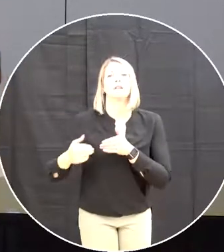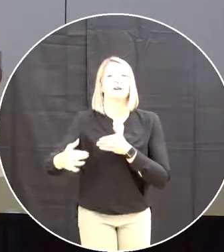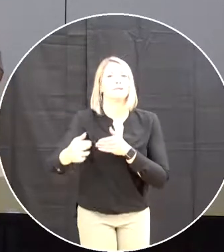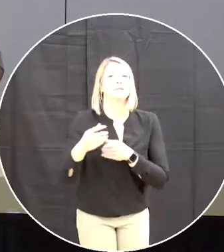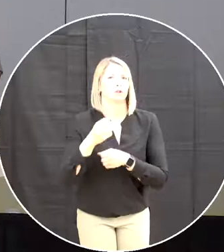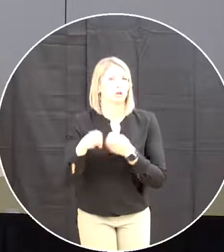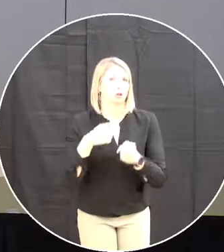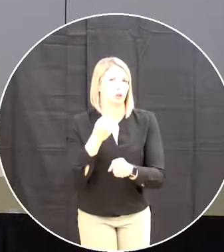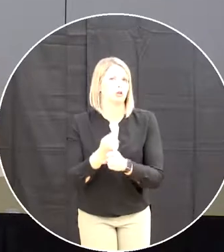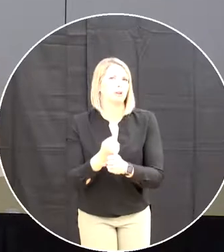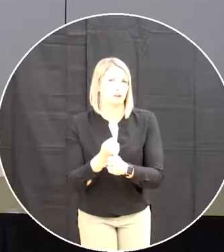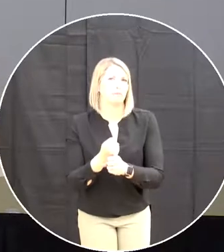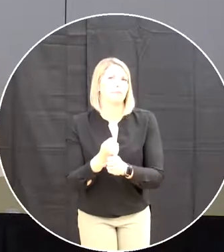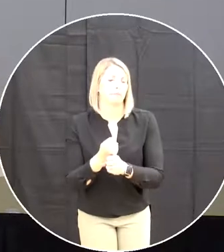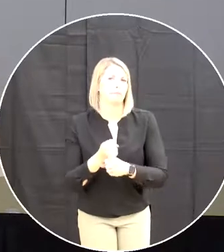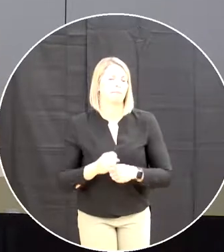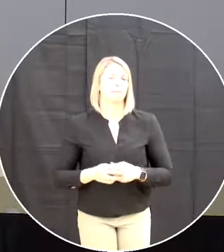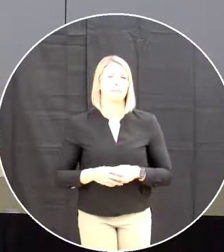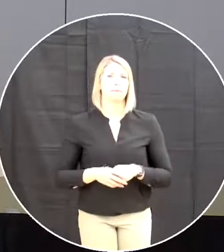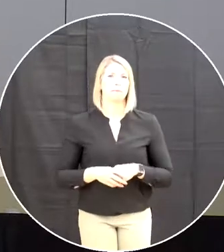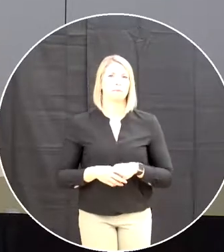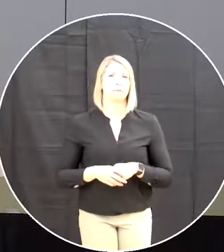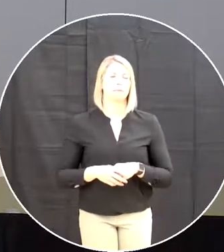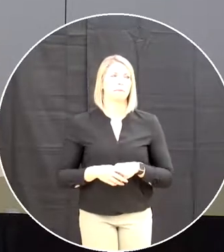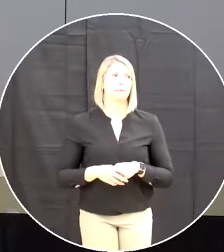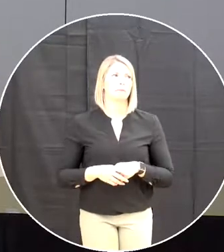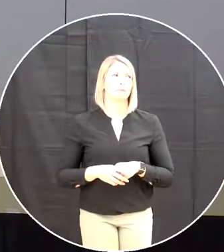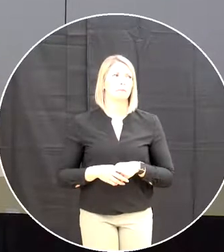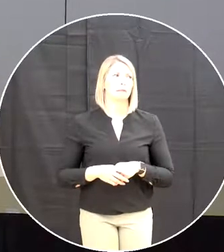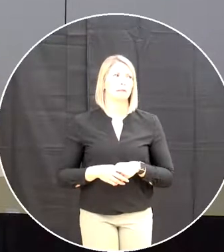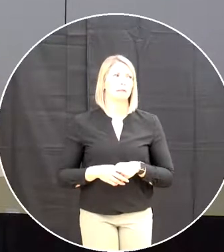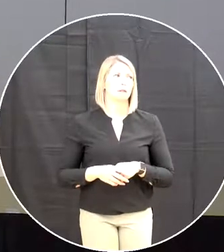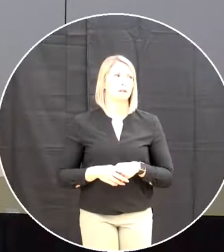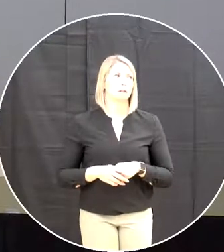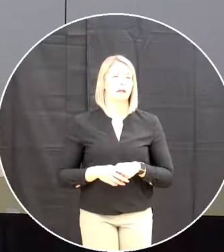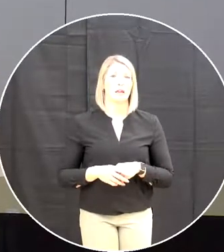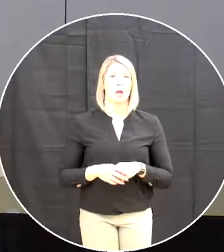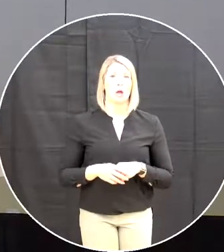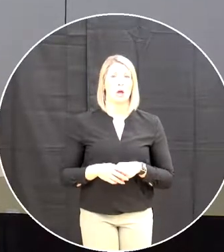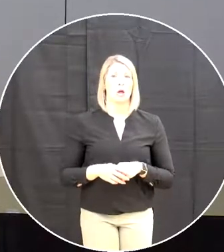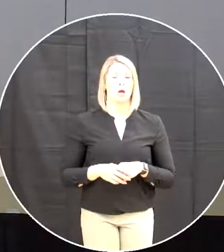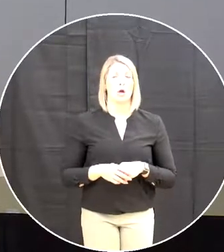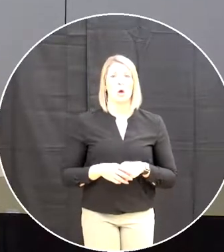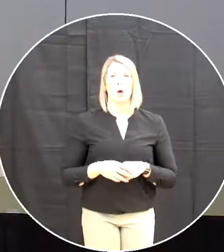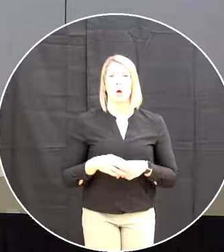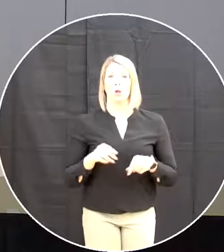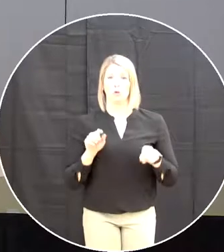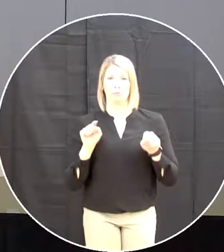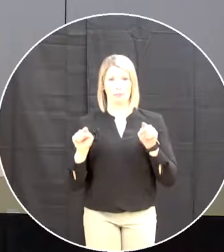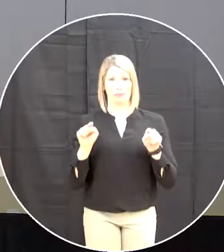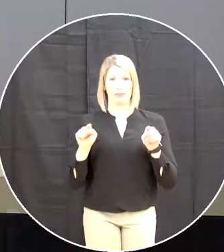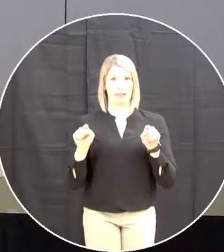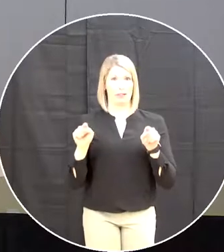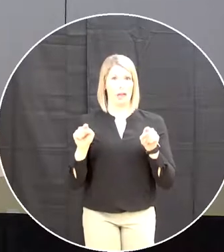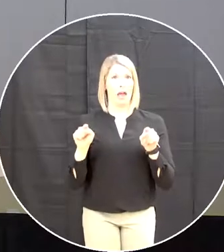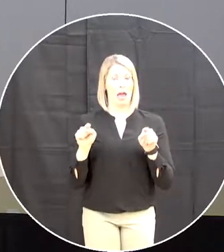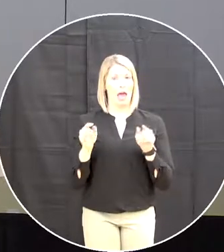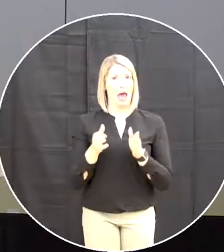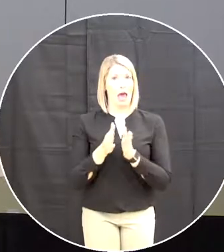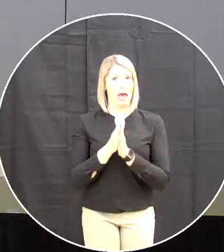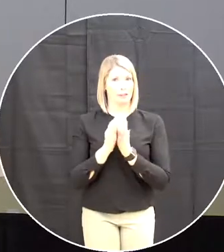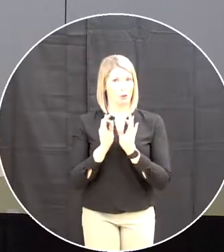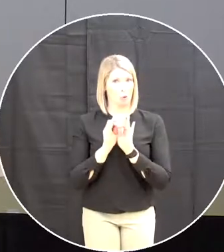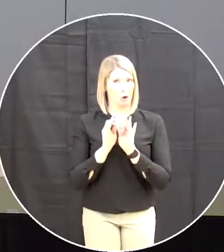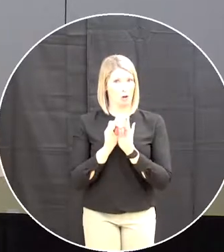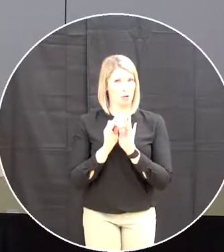and like the cost the they requested cost because the removal of the added sugar from chocolate milk and the new